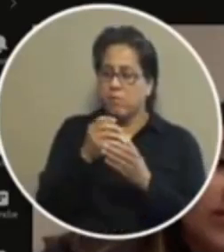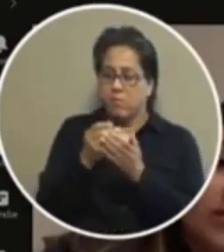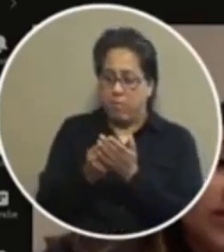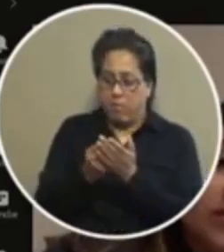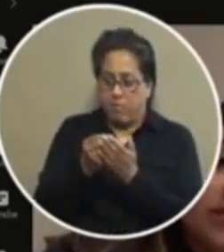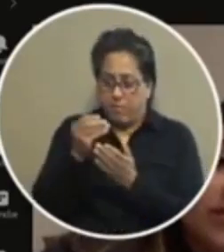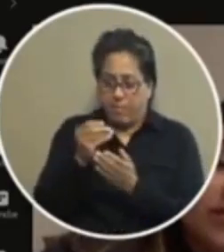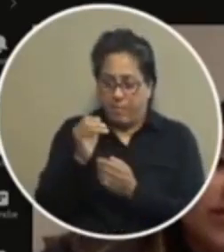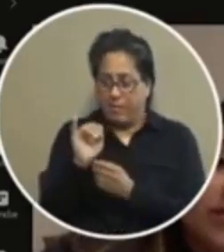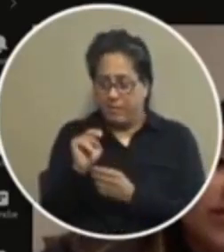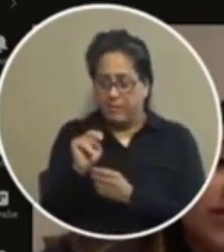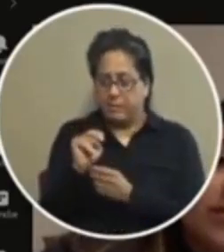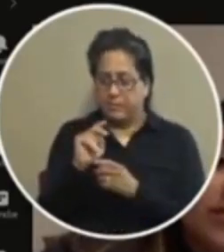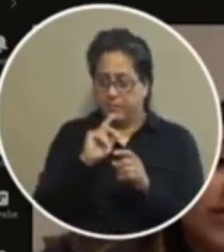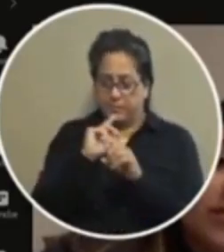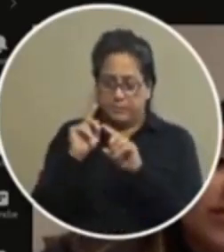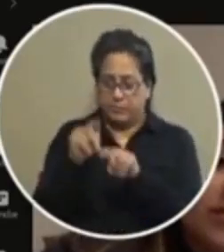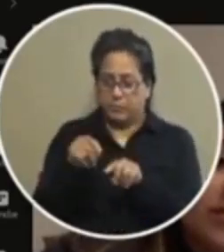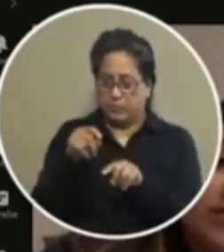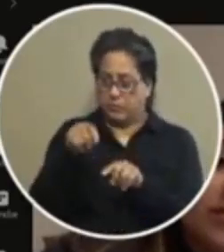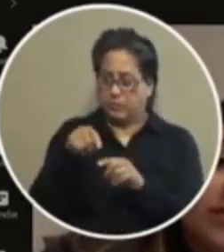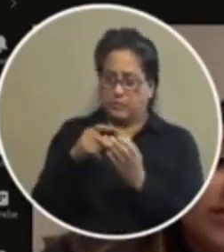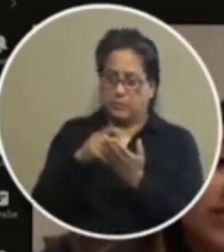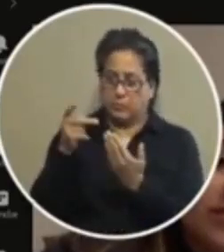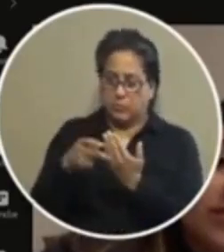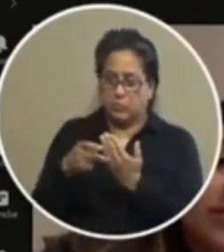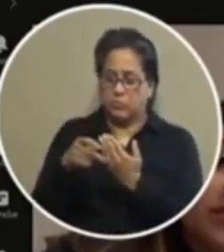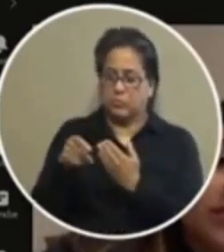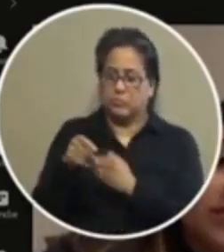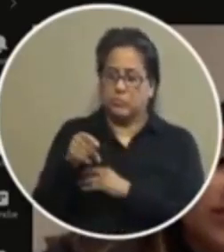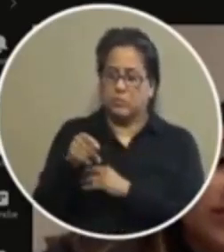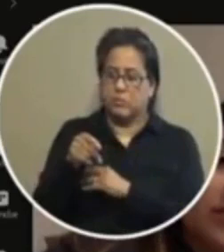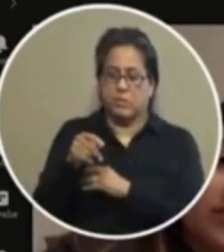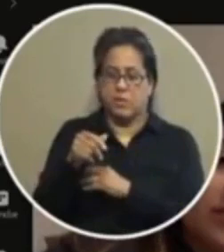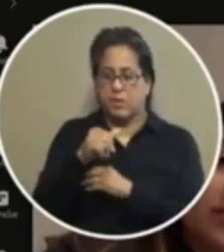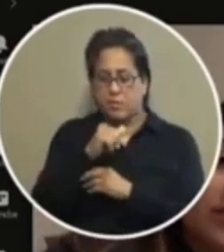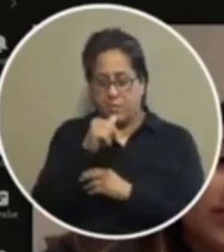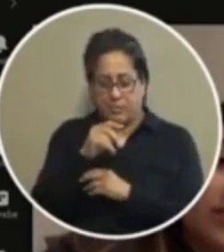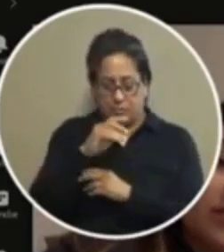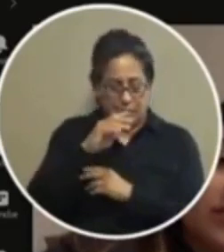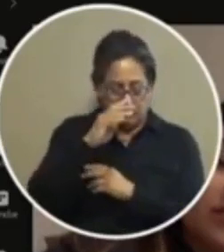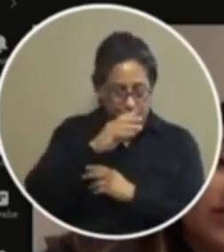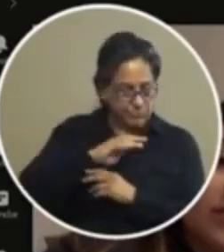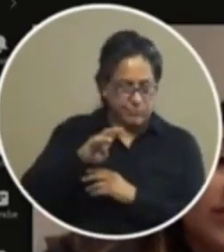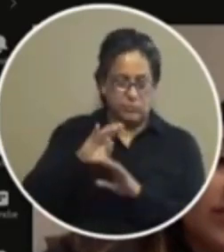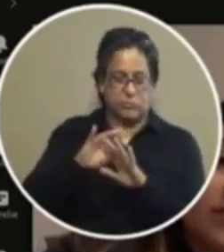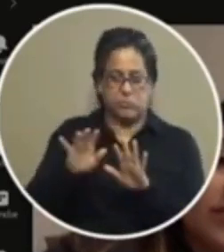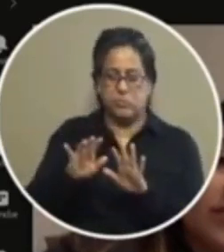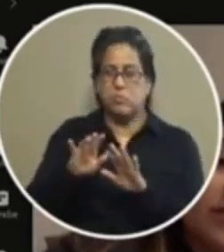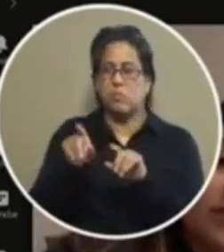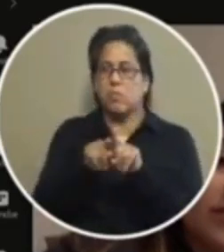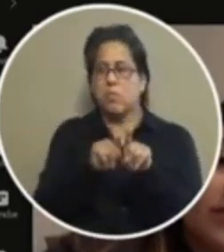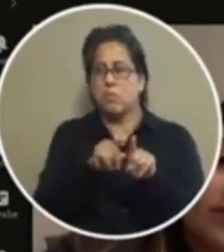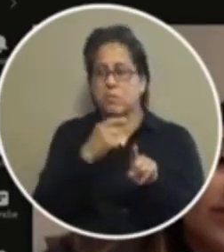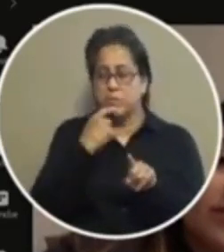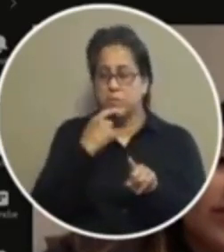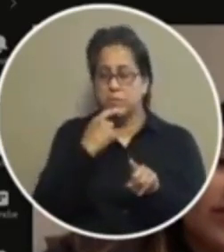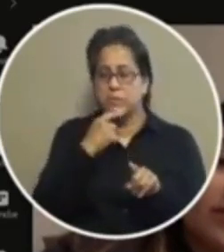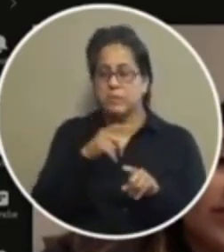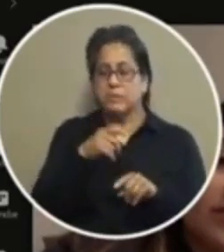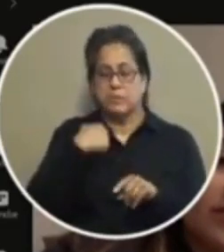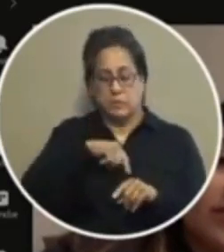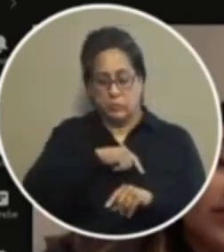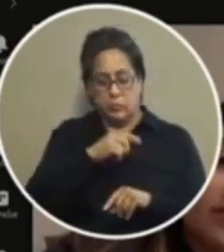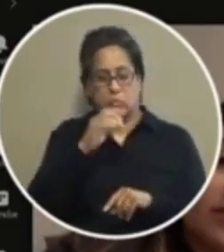-in to the direction of this program and so that was not disregarded at all as matter of fact like i said already uh